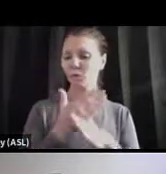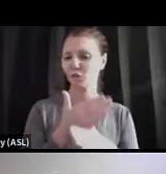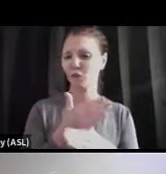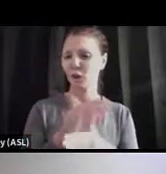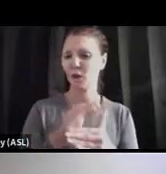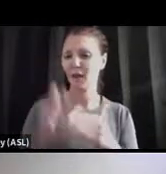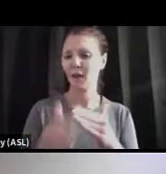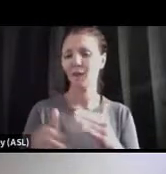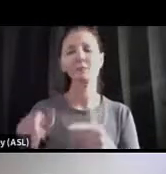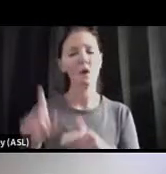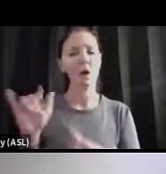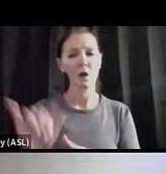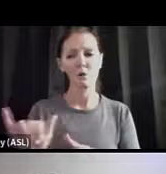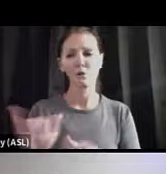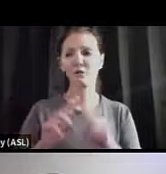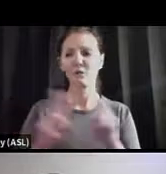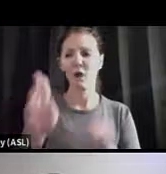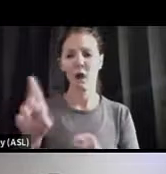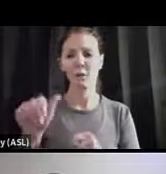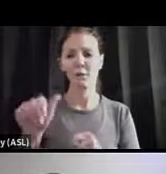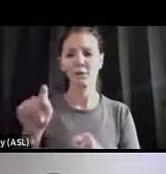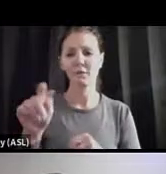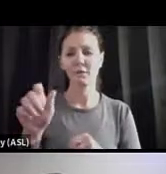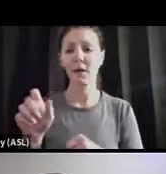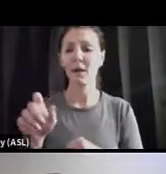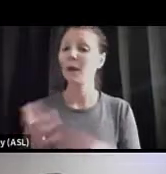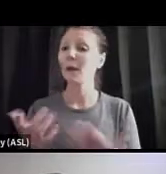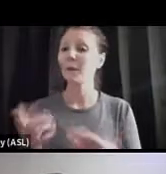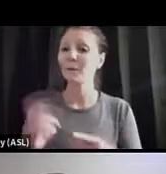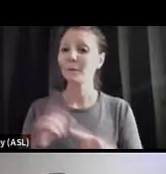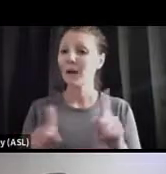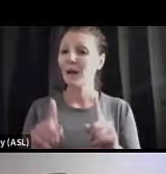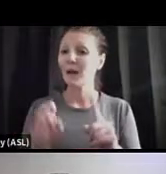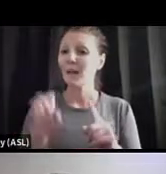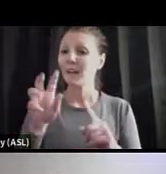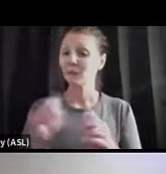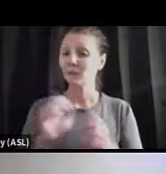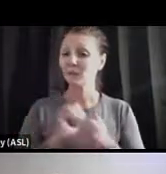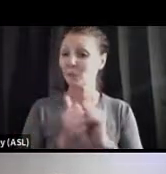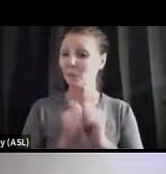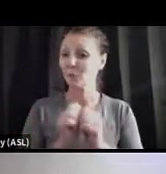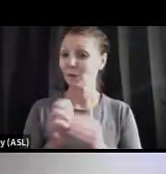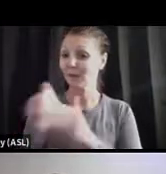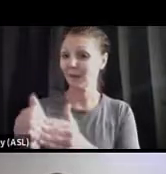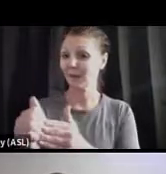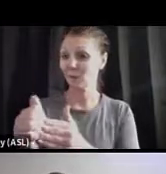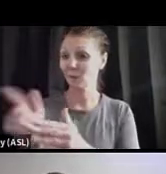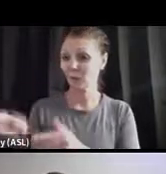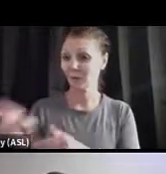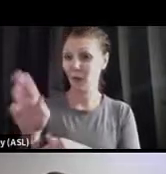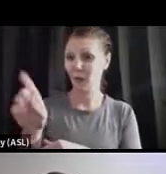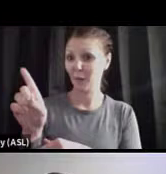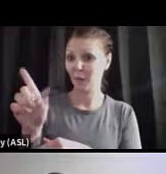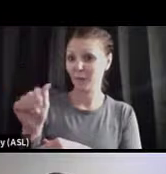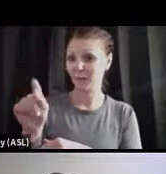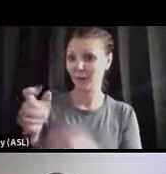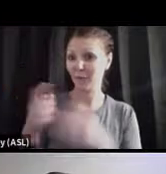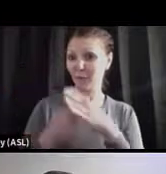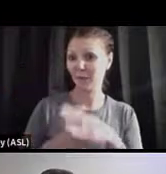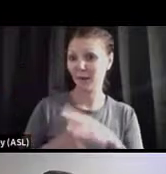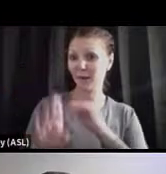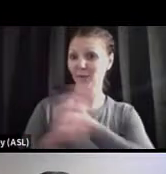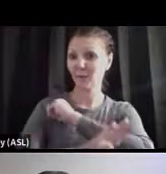updating things. Although I will say, you know, even things like sports guidance was updated at the beginning of September. Before that, it was